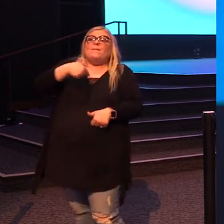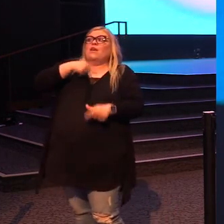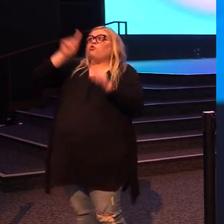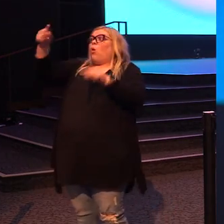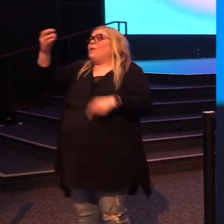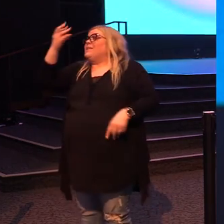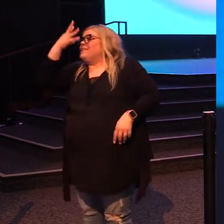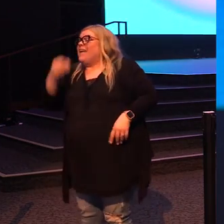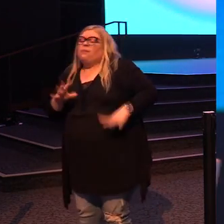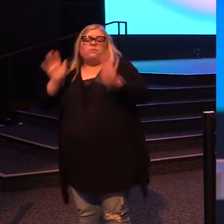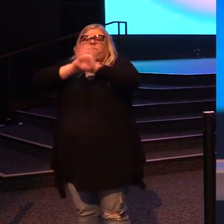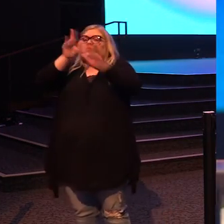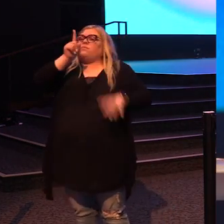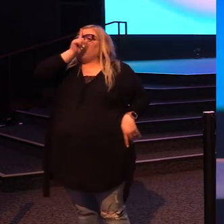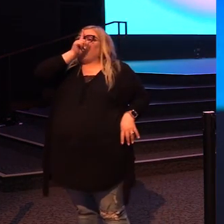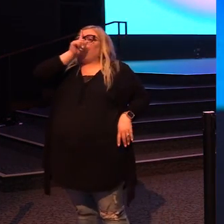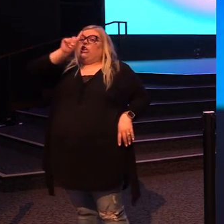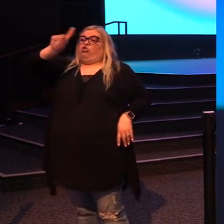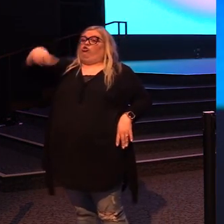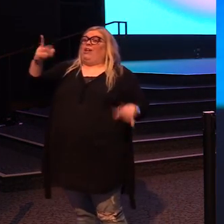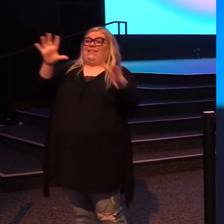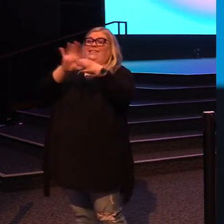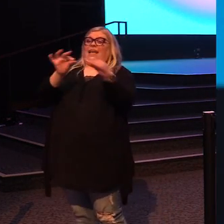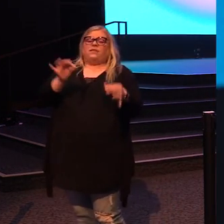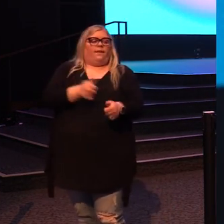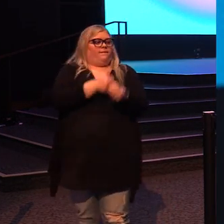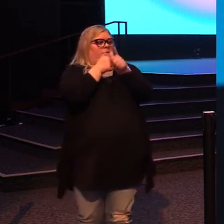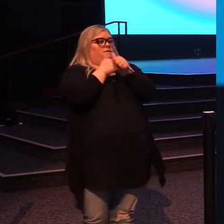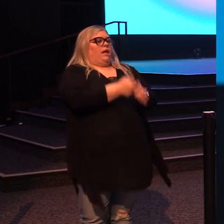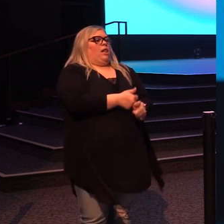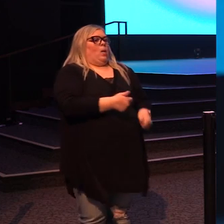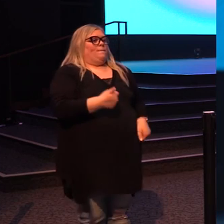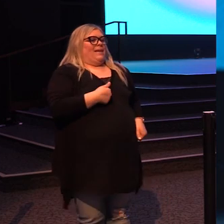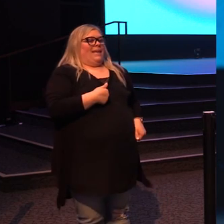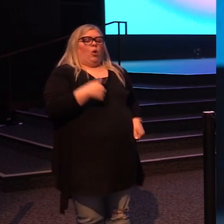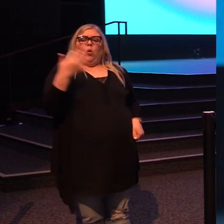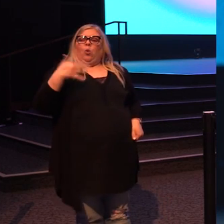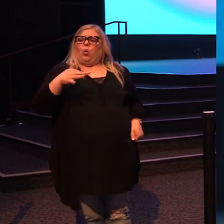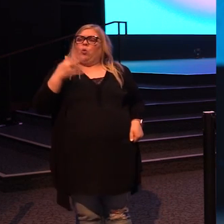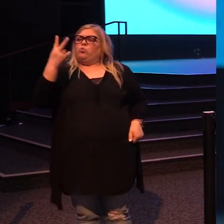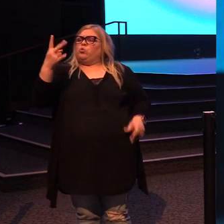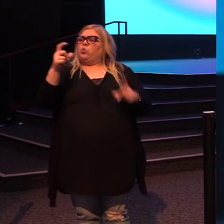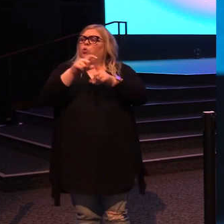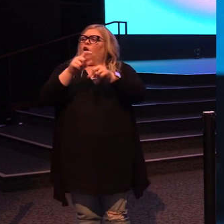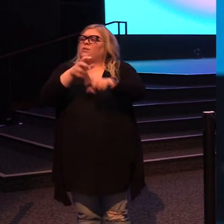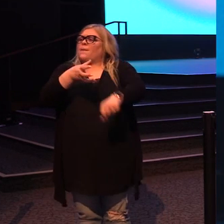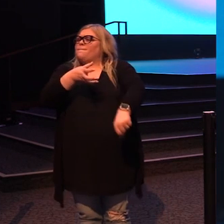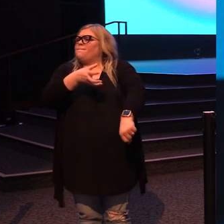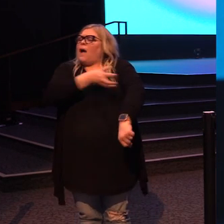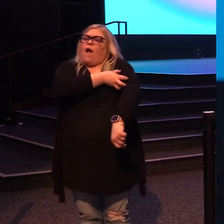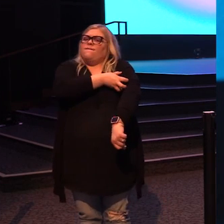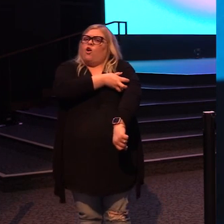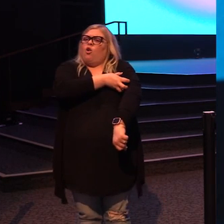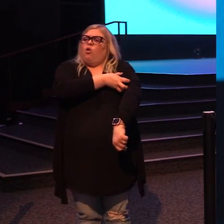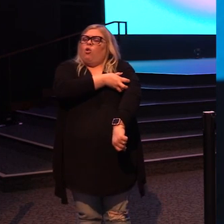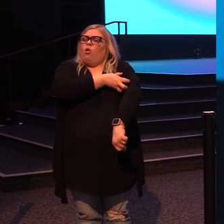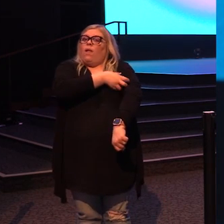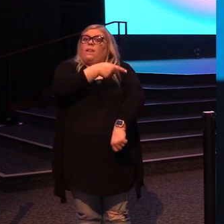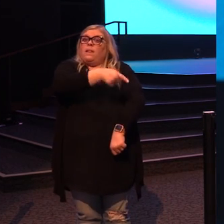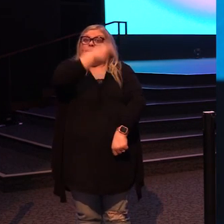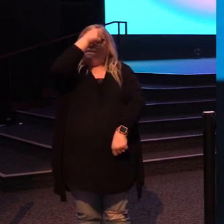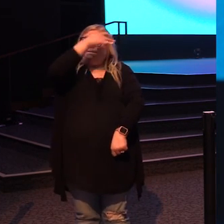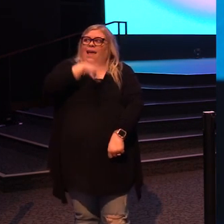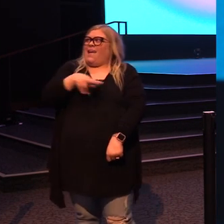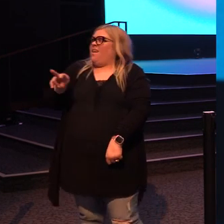He doesn't give them any other explanation. But the power of two words had such a pull on these